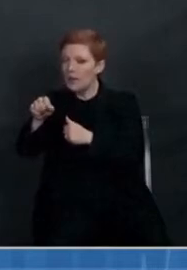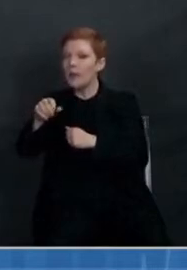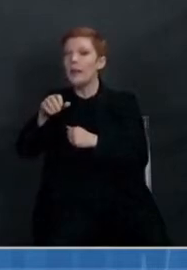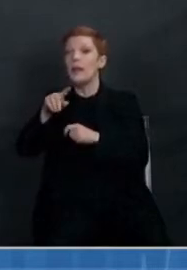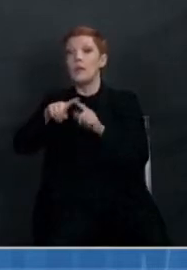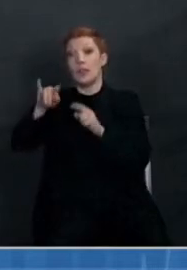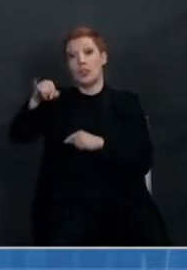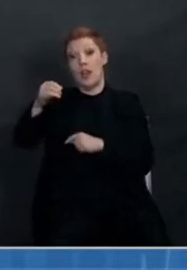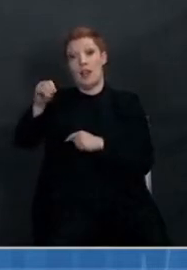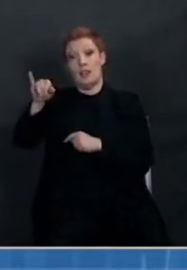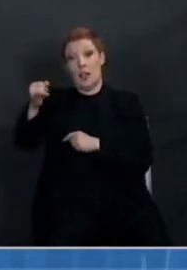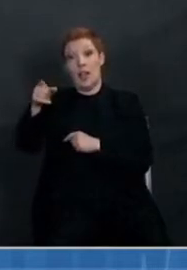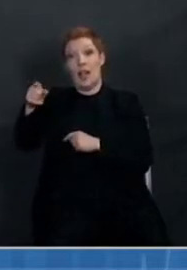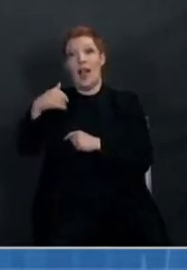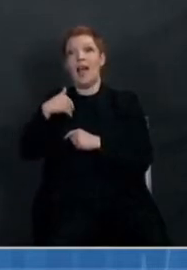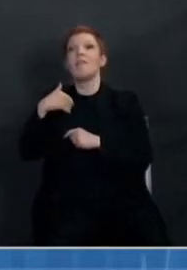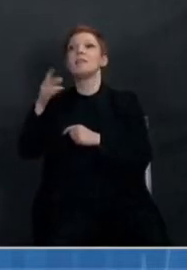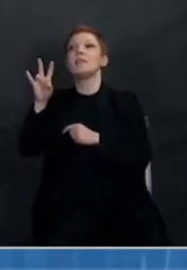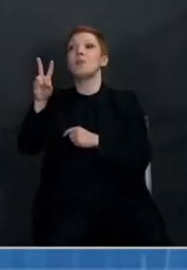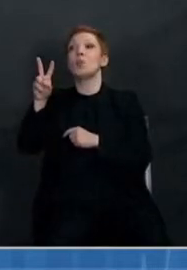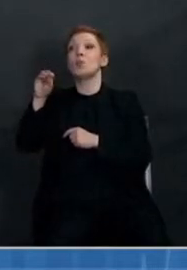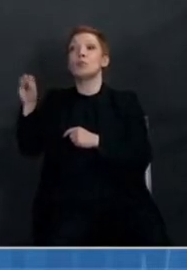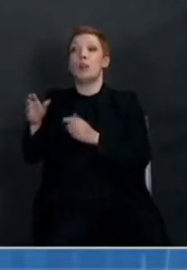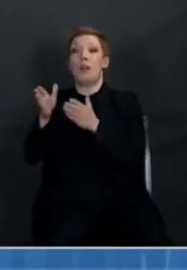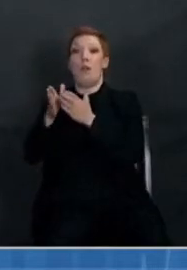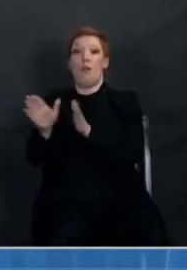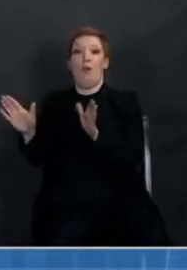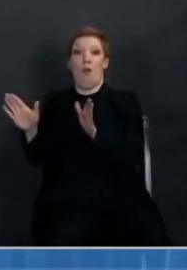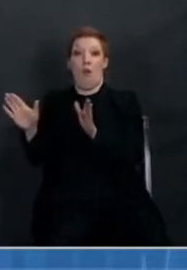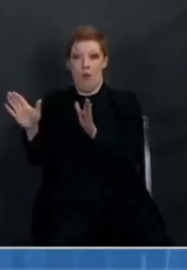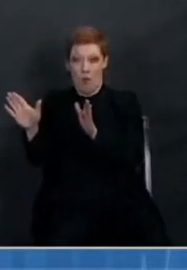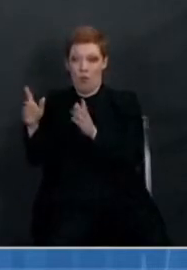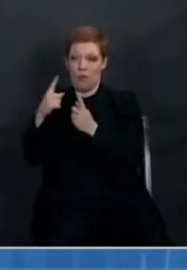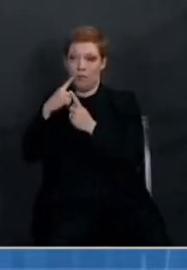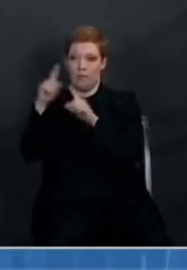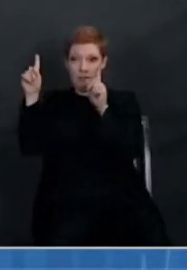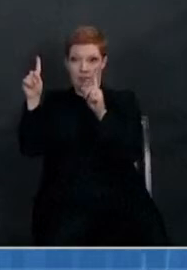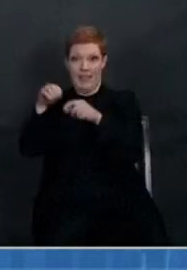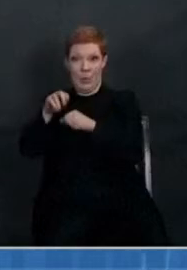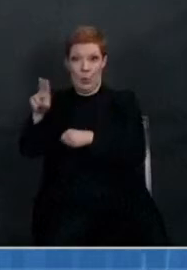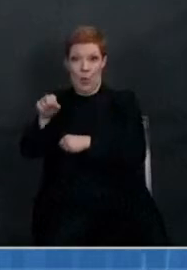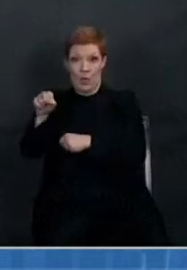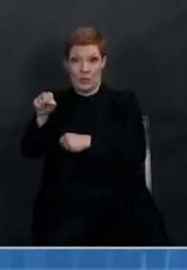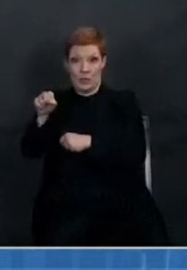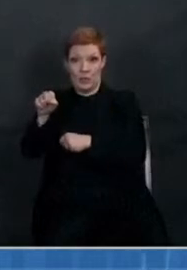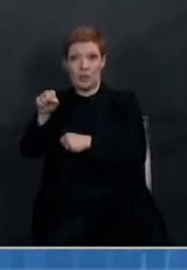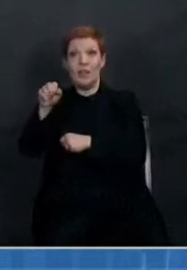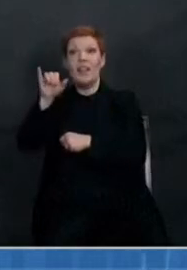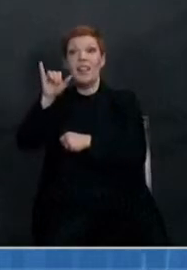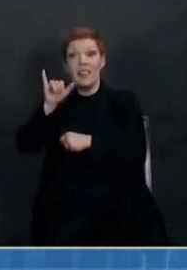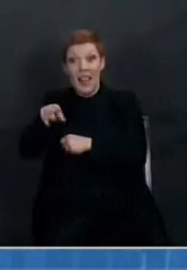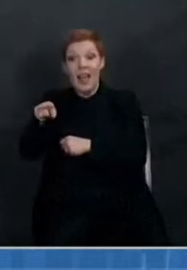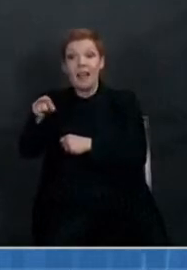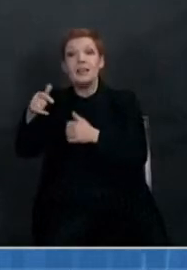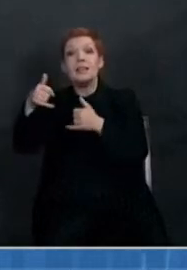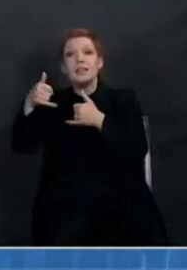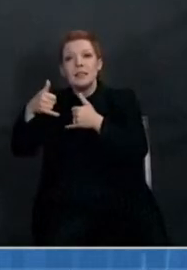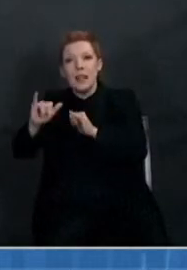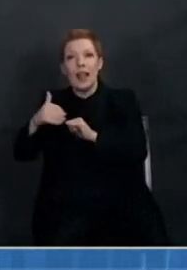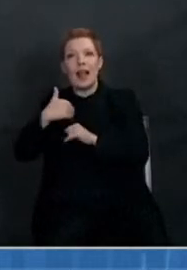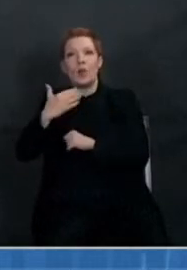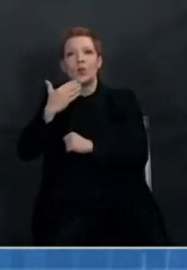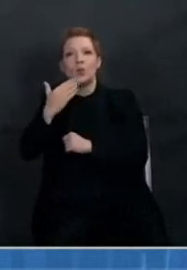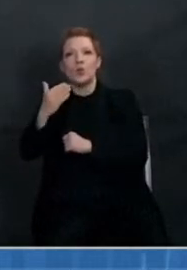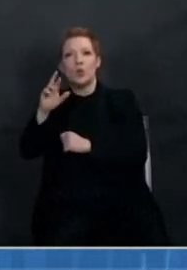percent overall efficacy in the USA, actually had a very good record